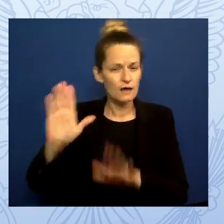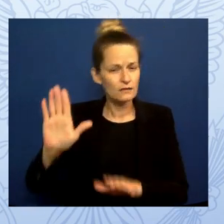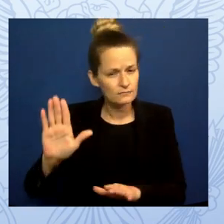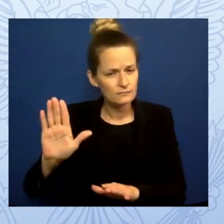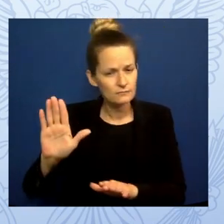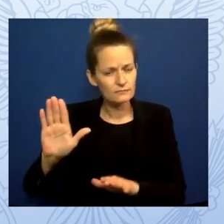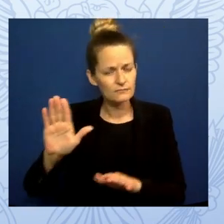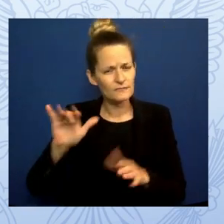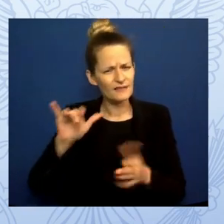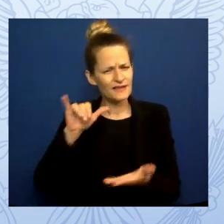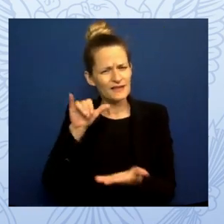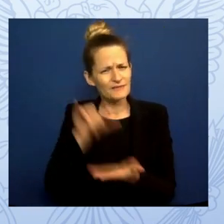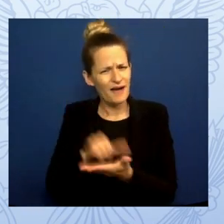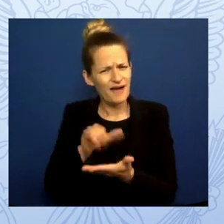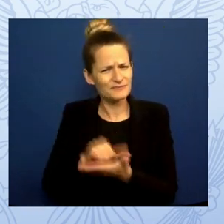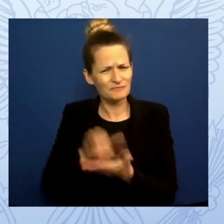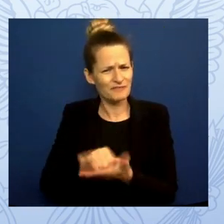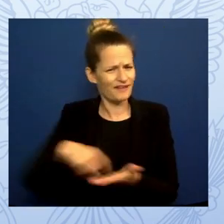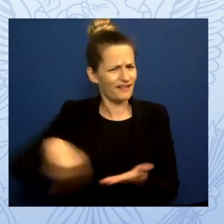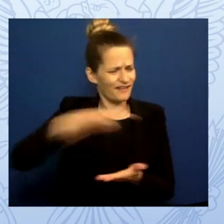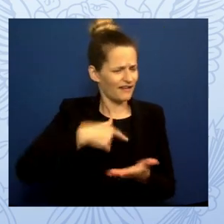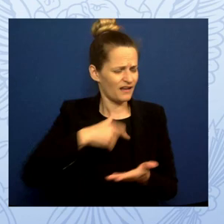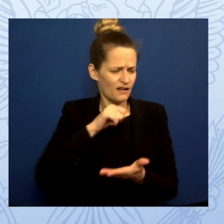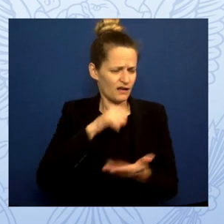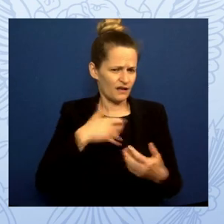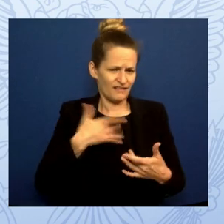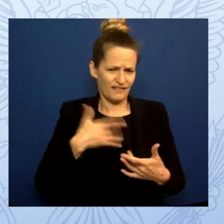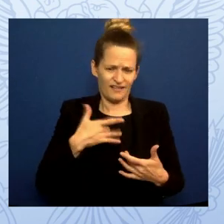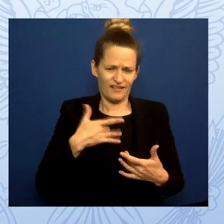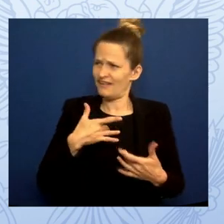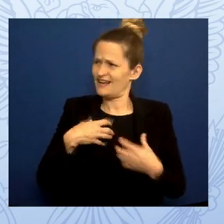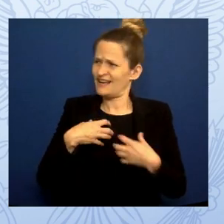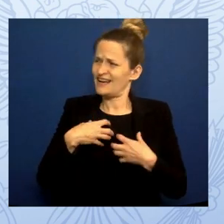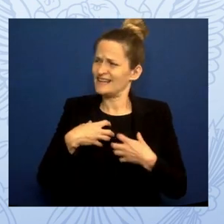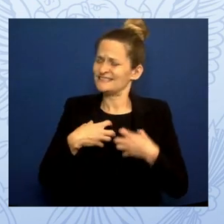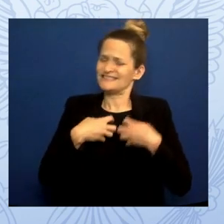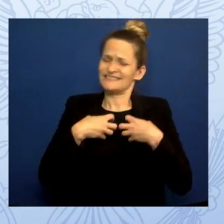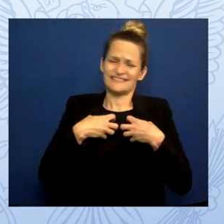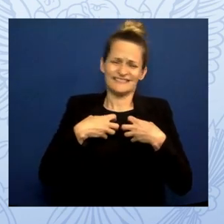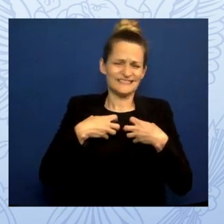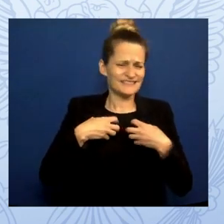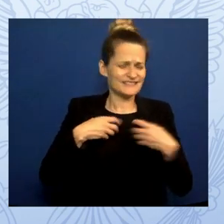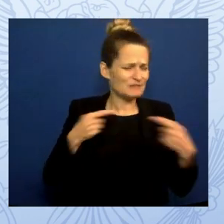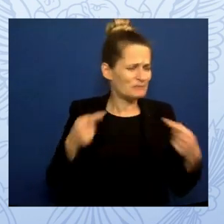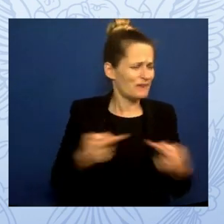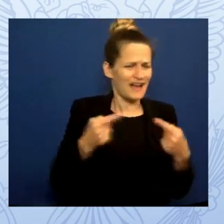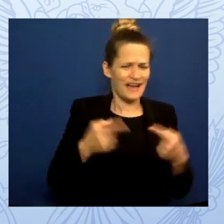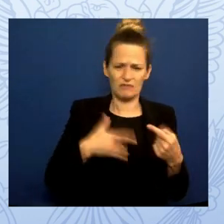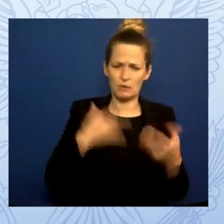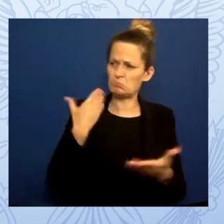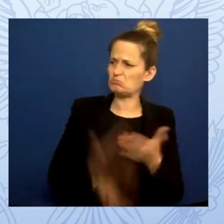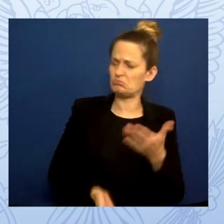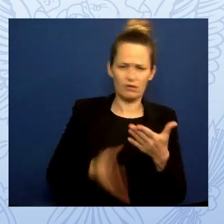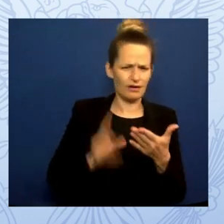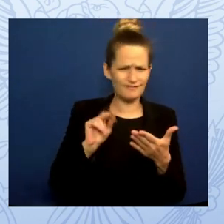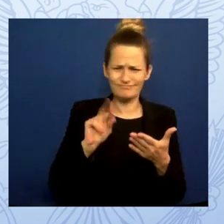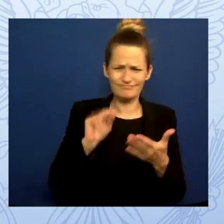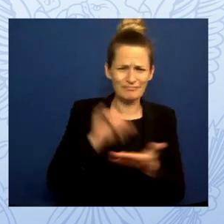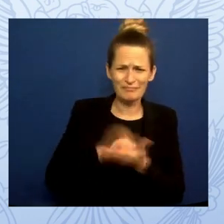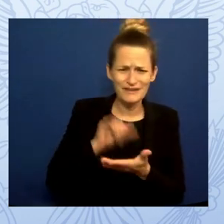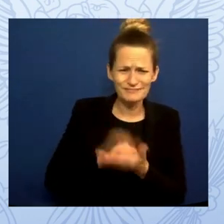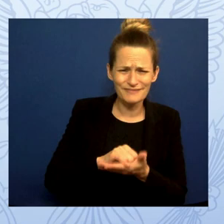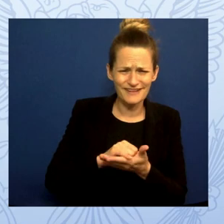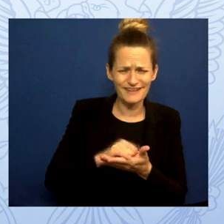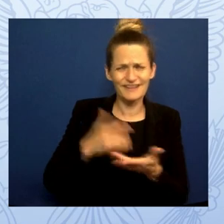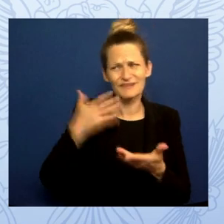and the families and what they share. And as a parent, you know, the only thing we want to do